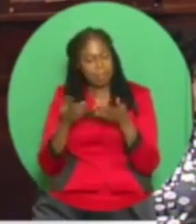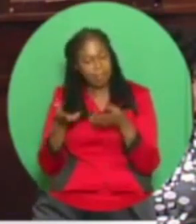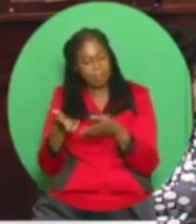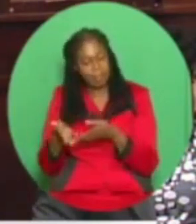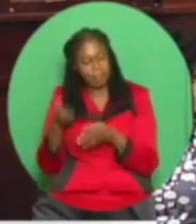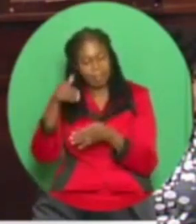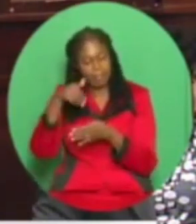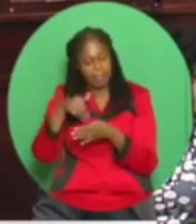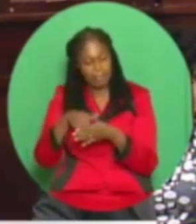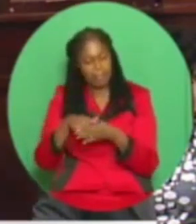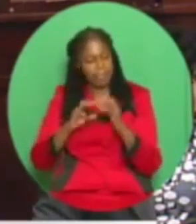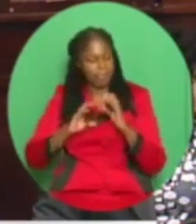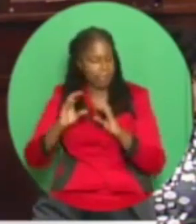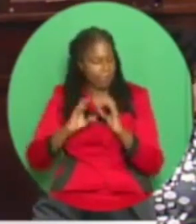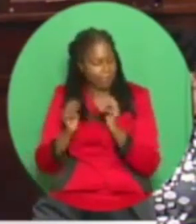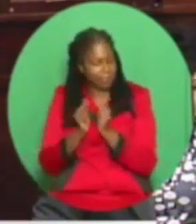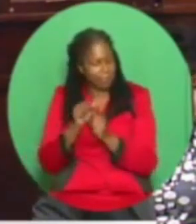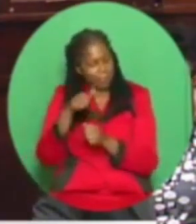moving in Trinidad.